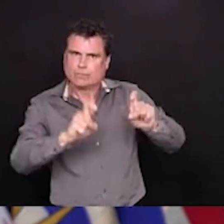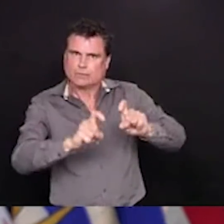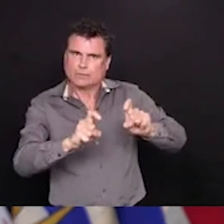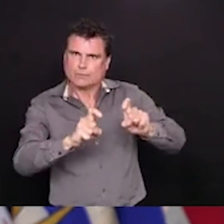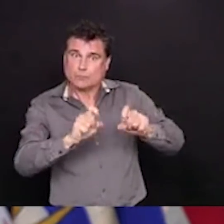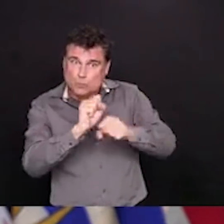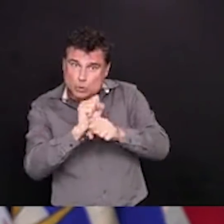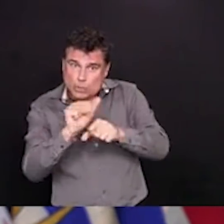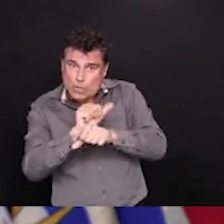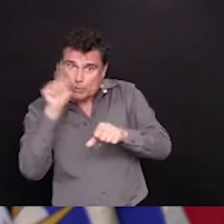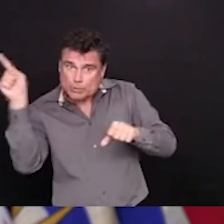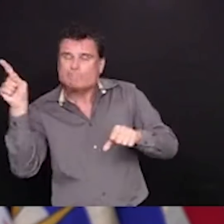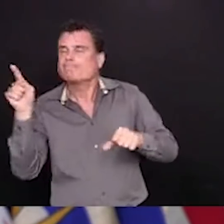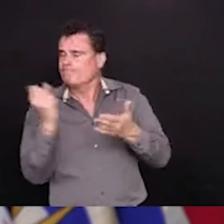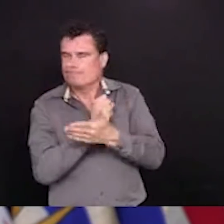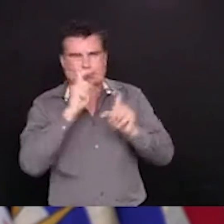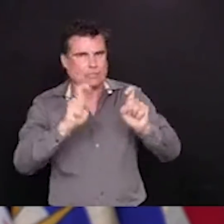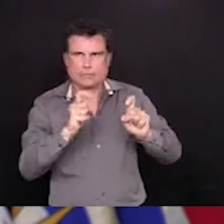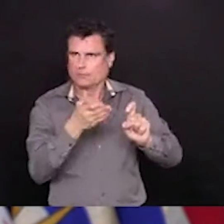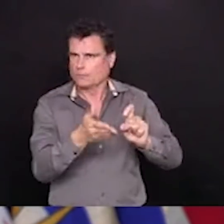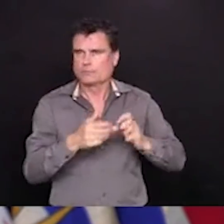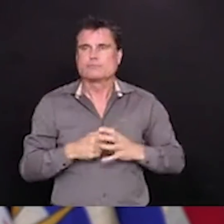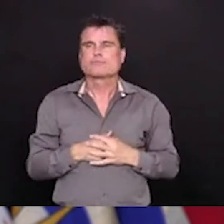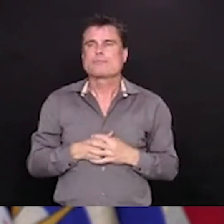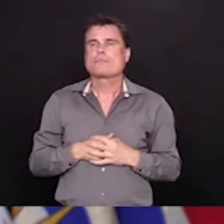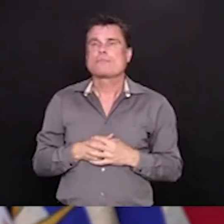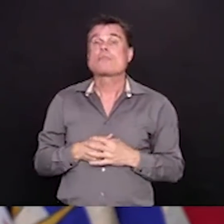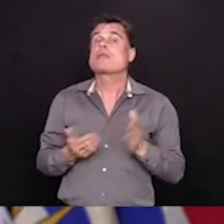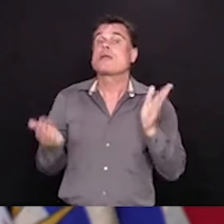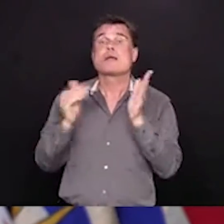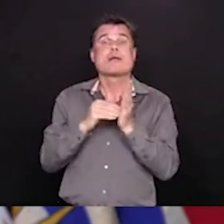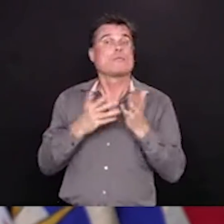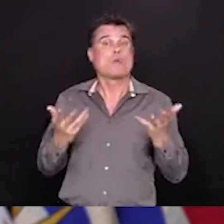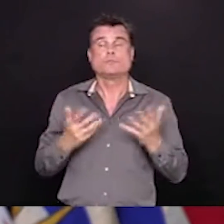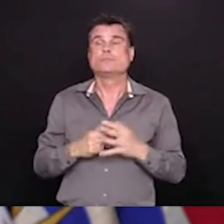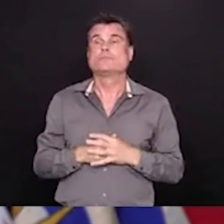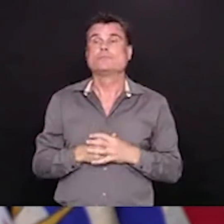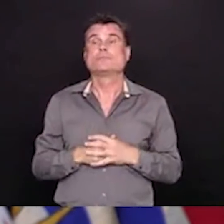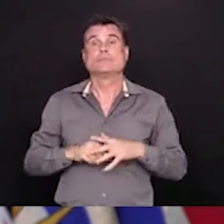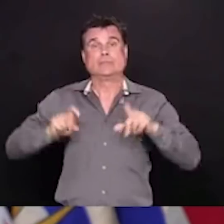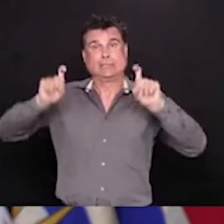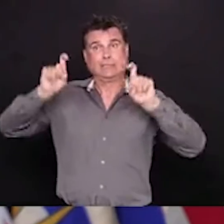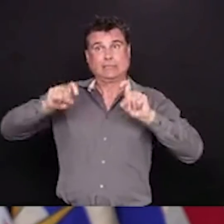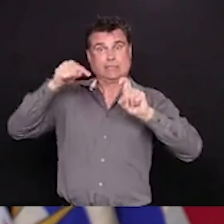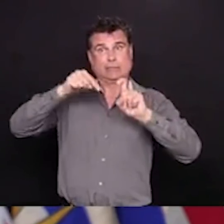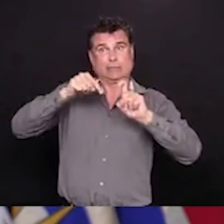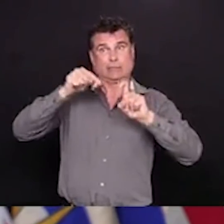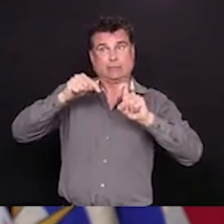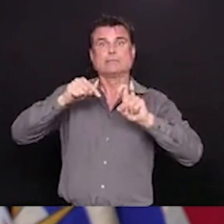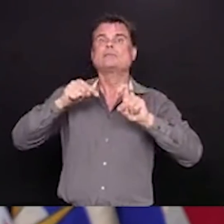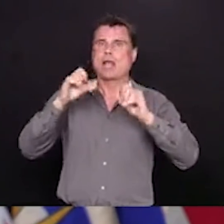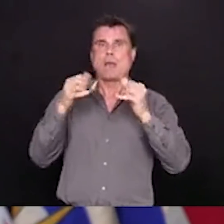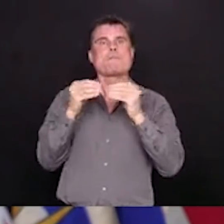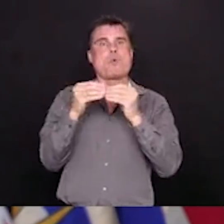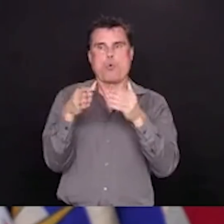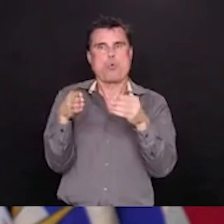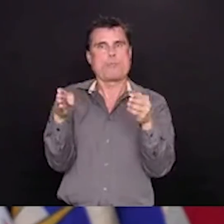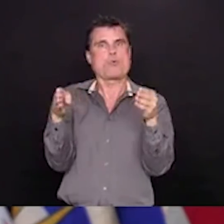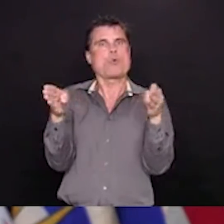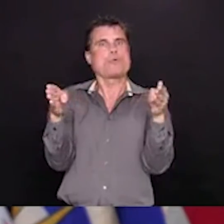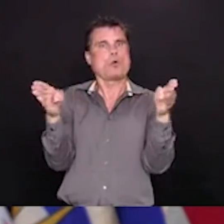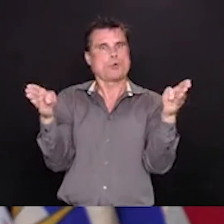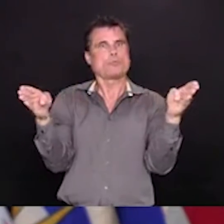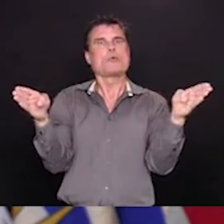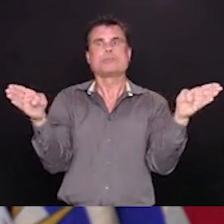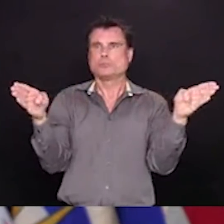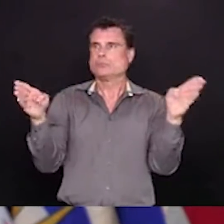again to open it up and ensure that we continue to find everybody who needs to be isolated and where we